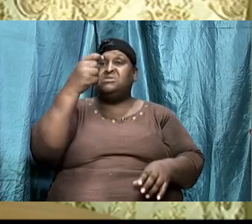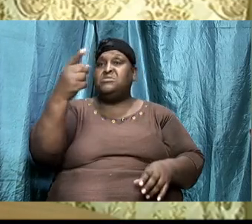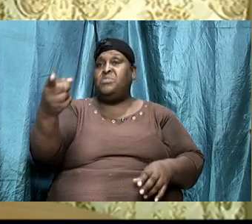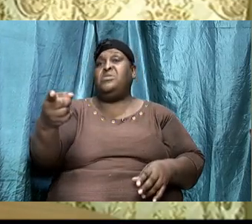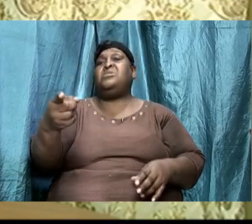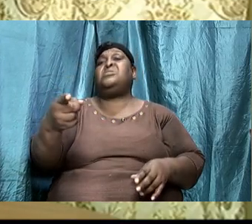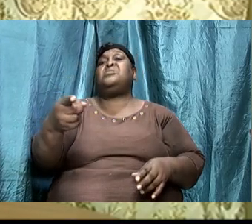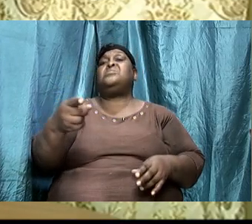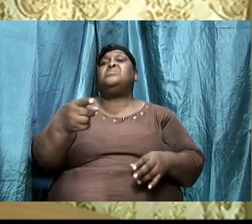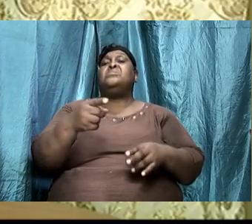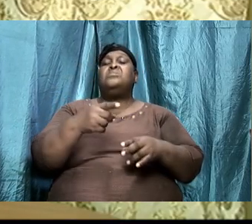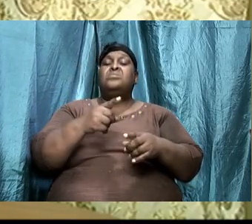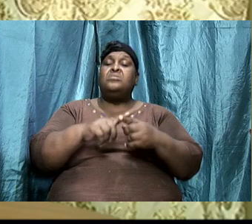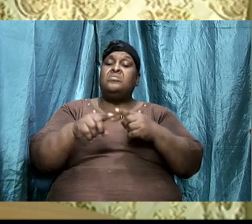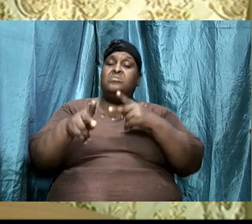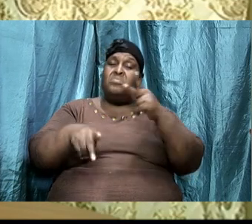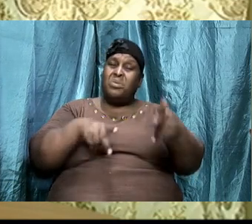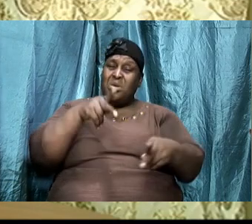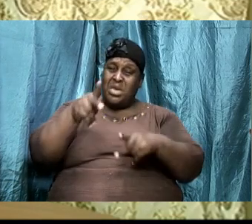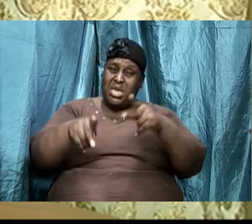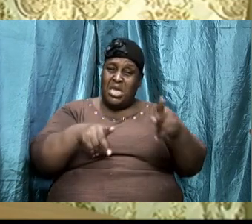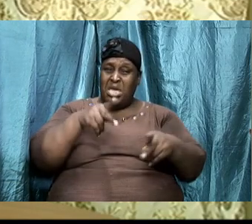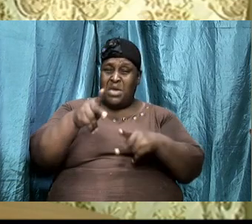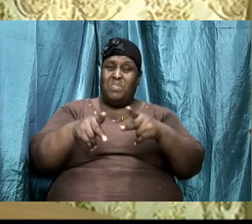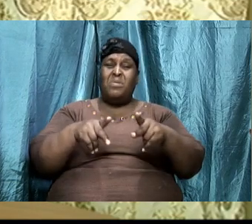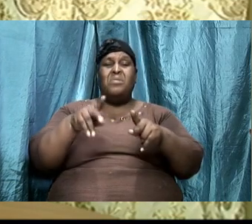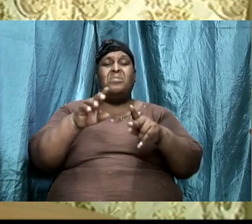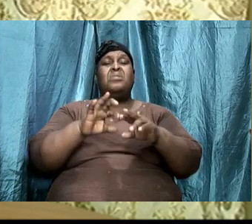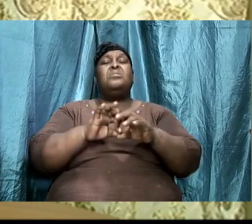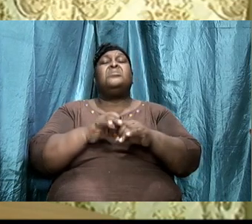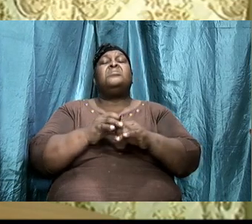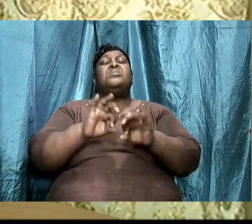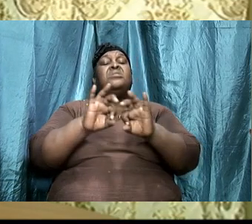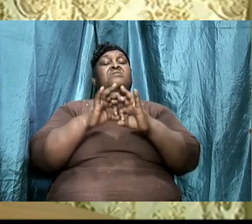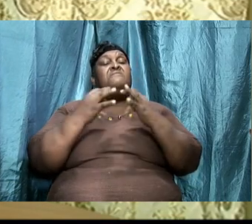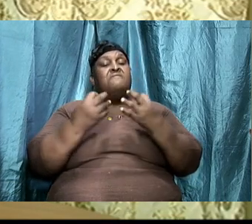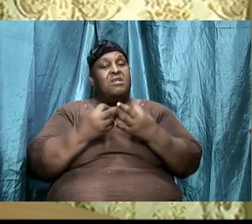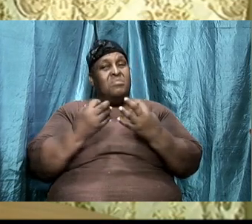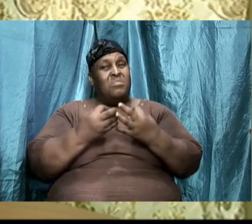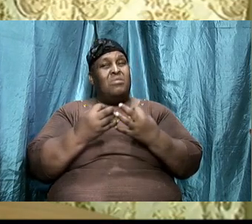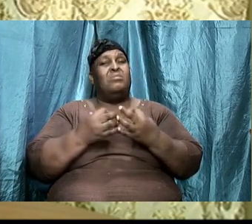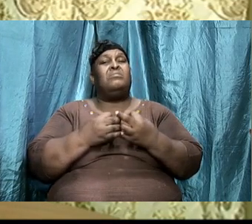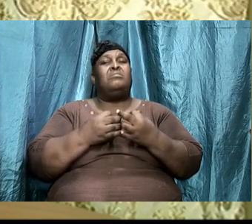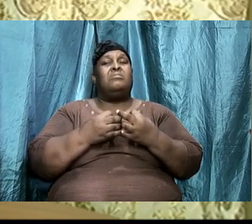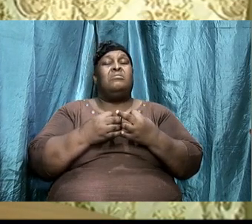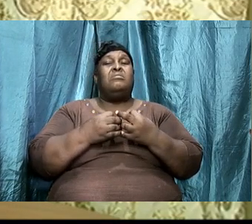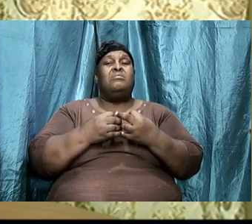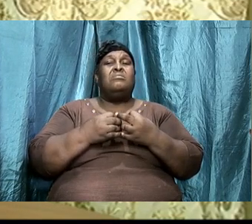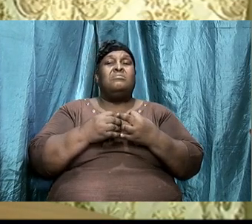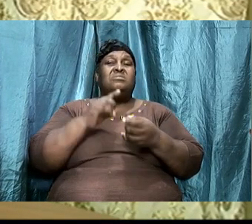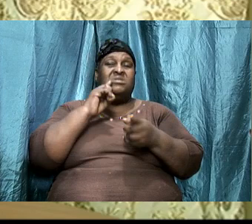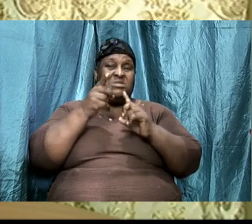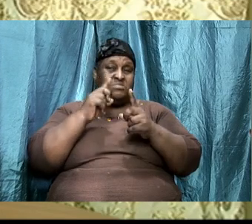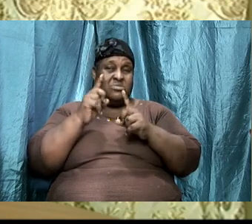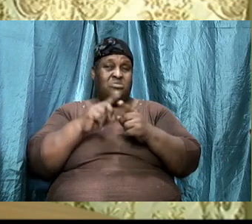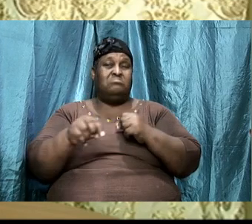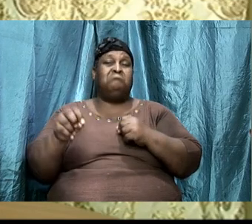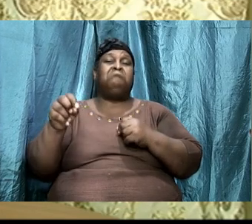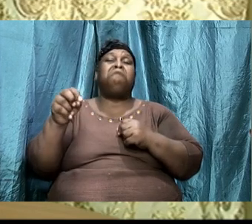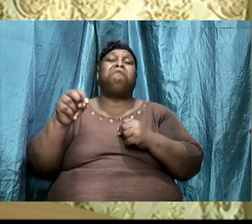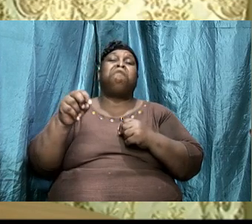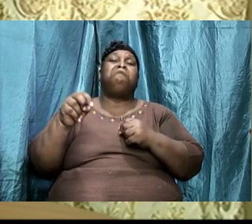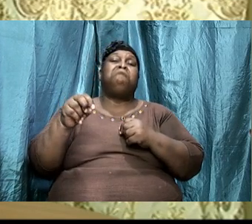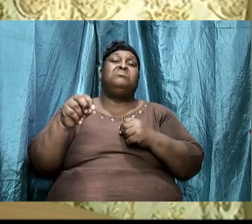the folks to relative duties, which he started from the previous chapter, chapter 5.